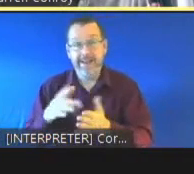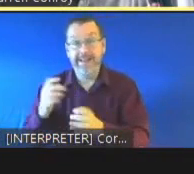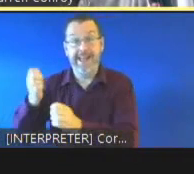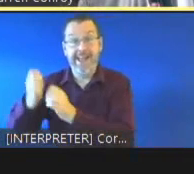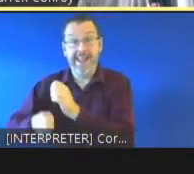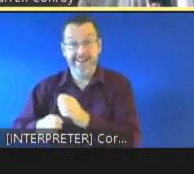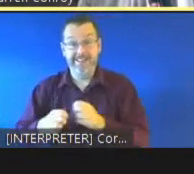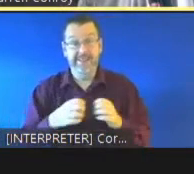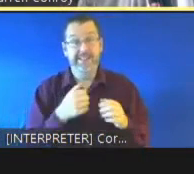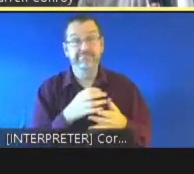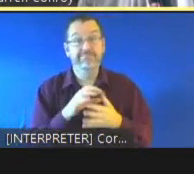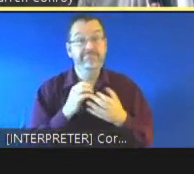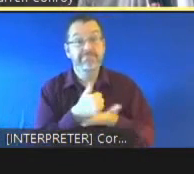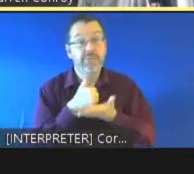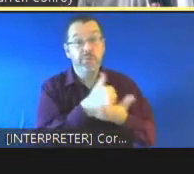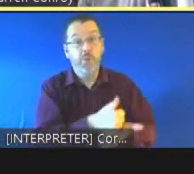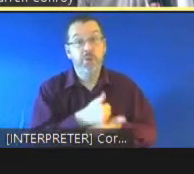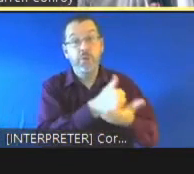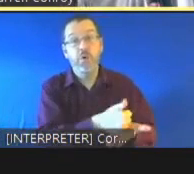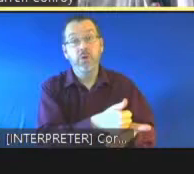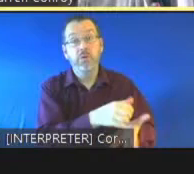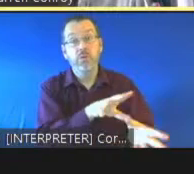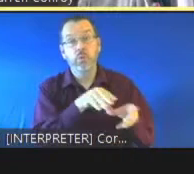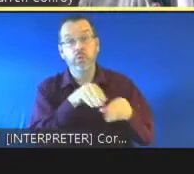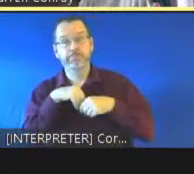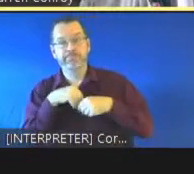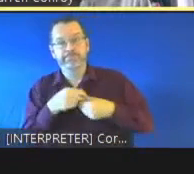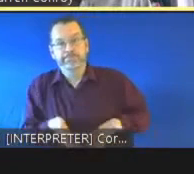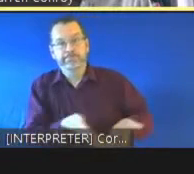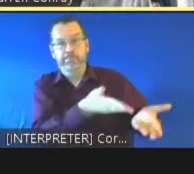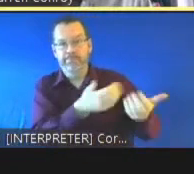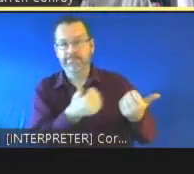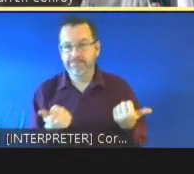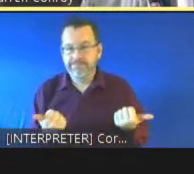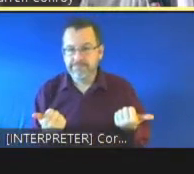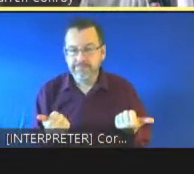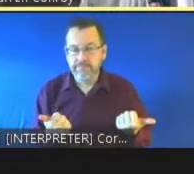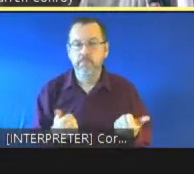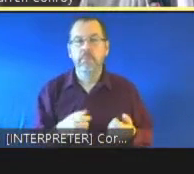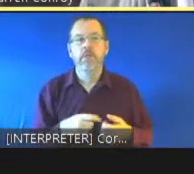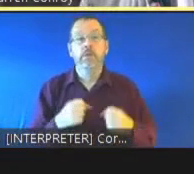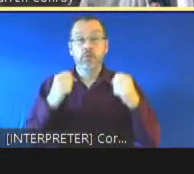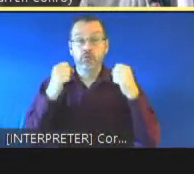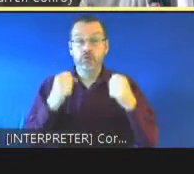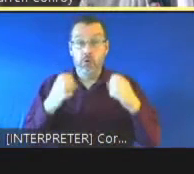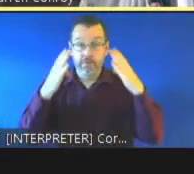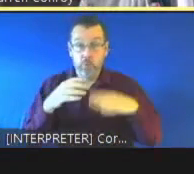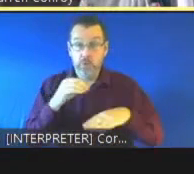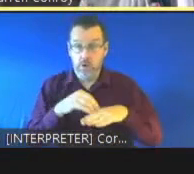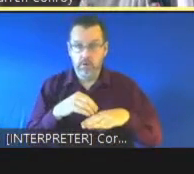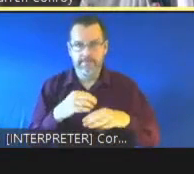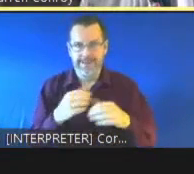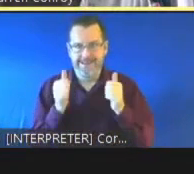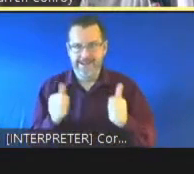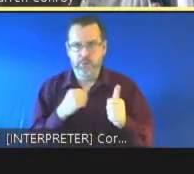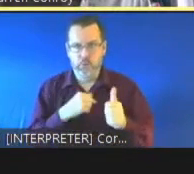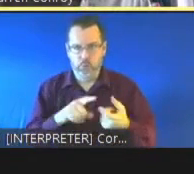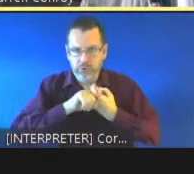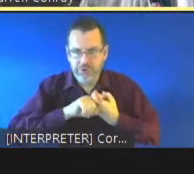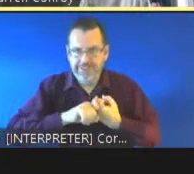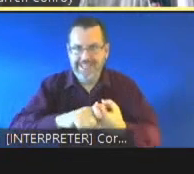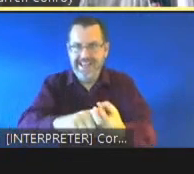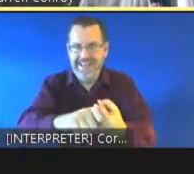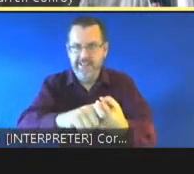achieved there's a strong focus on that sustainability and this is where the the community engagement the the